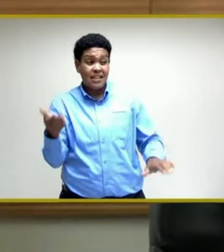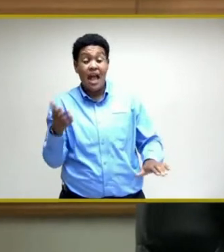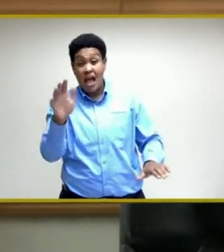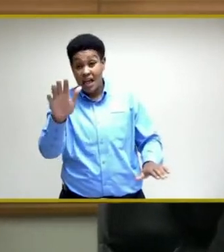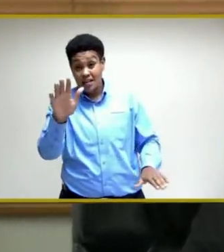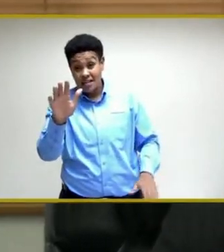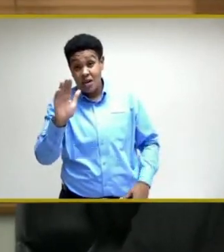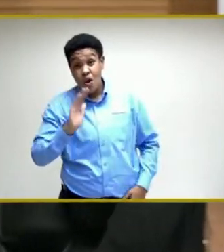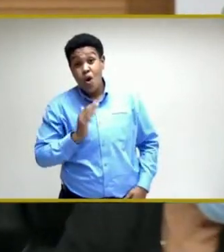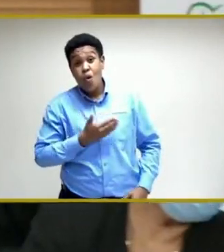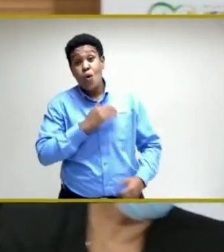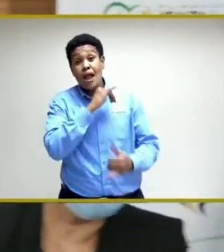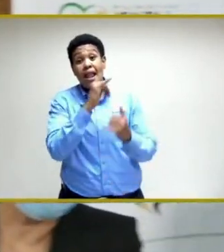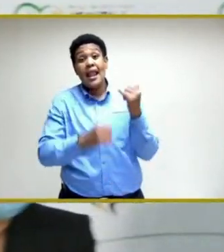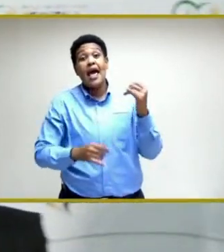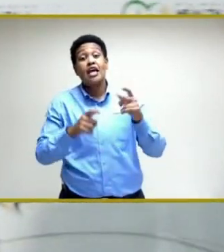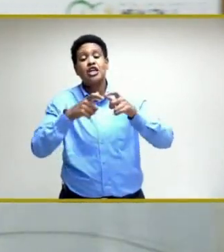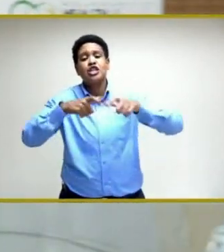our last